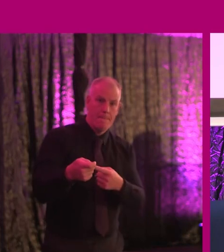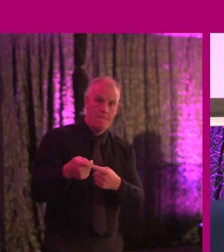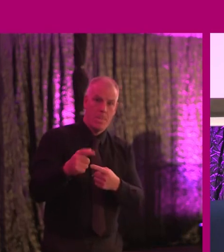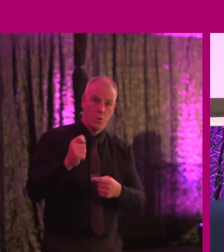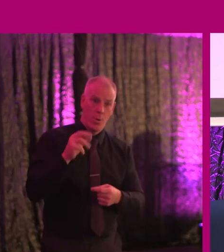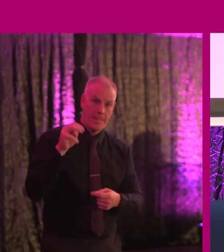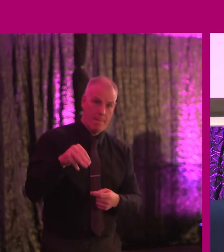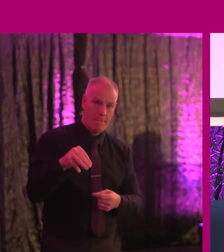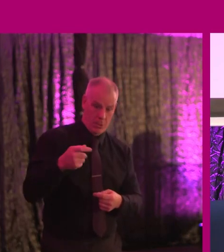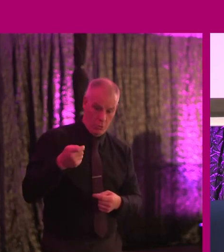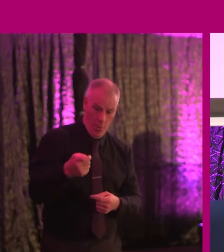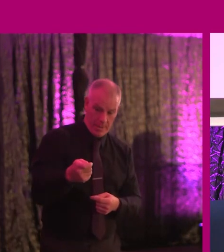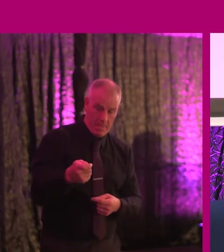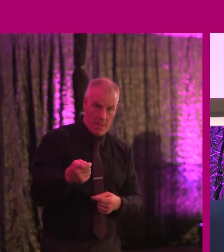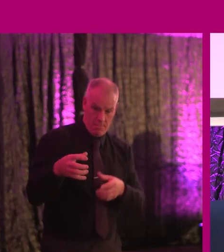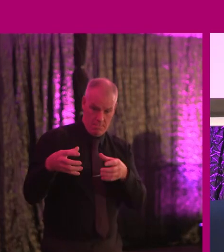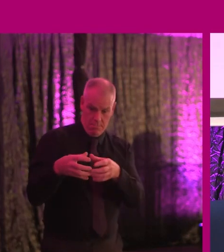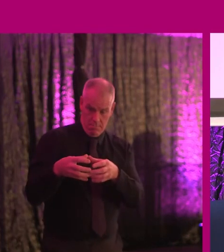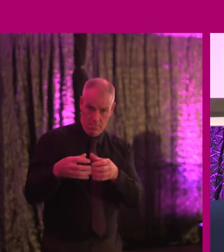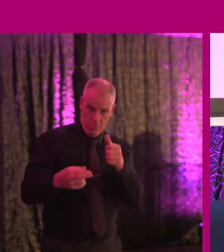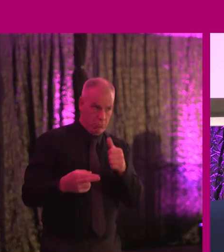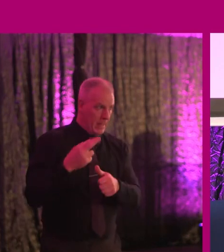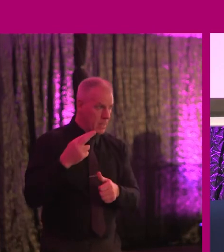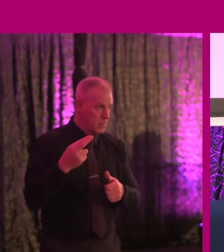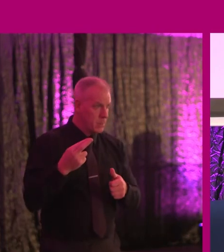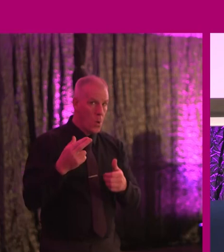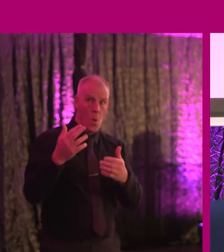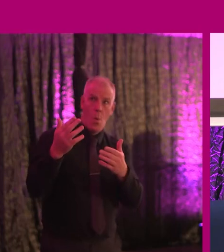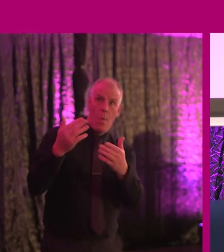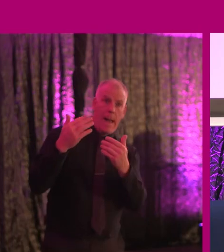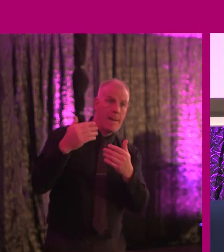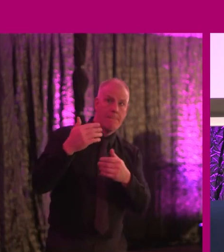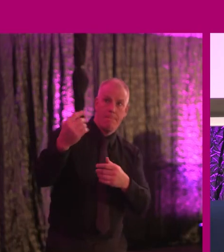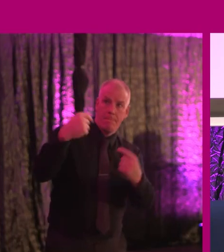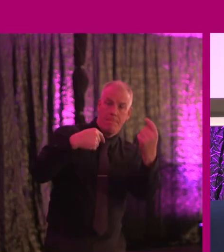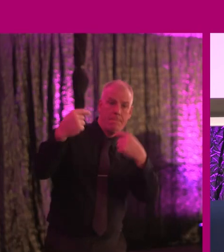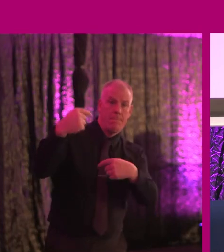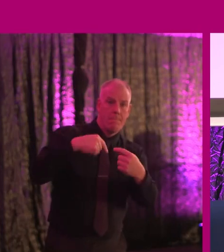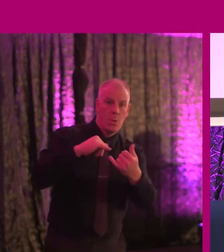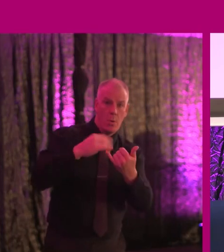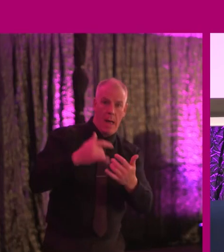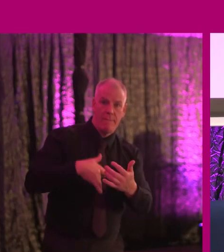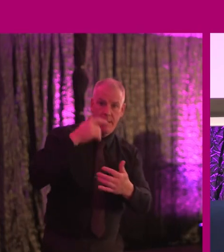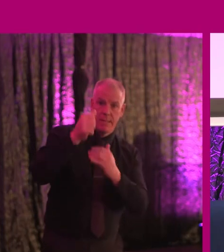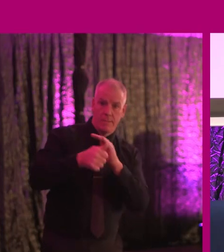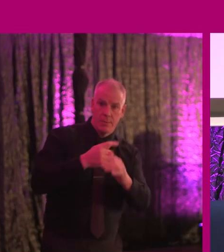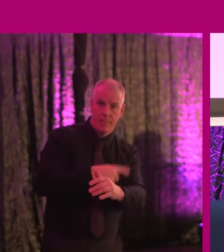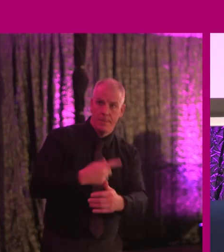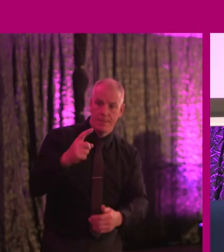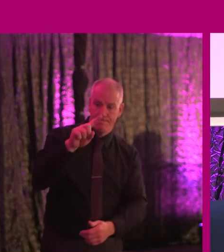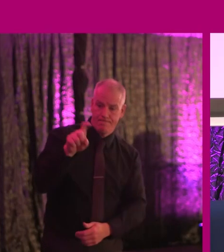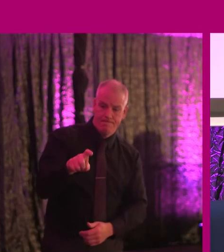tourism for a second. Is that really ready to welcome in tourists who have lived experience of disability?